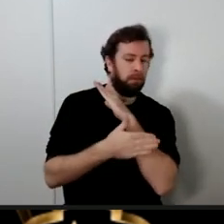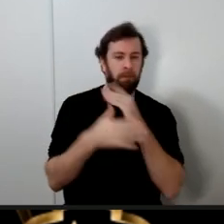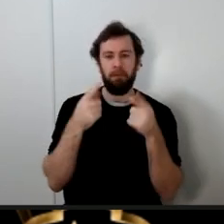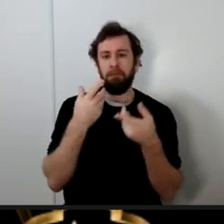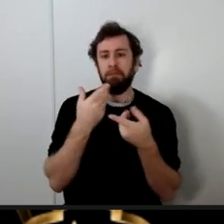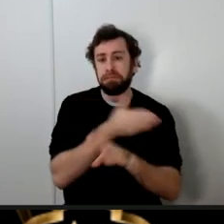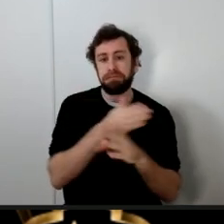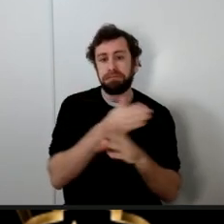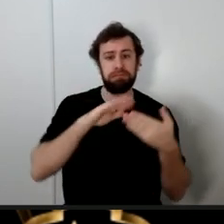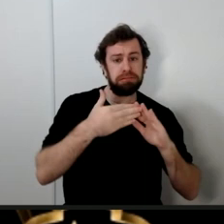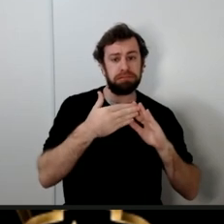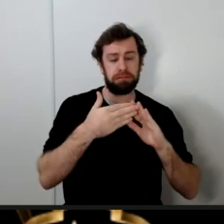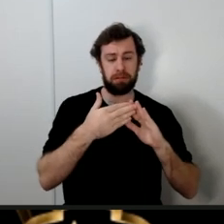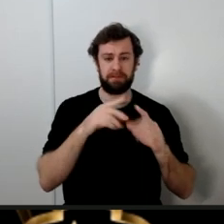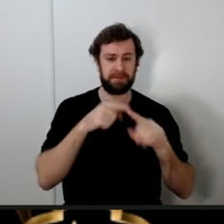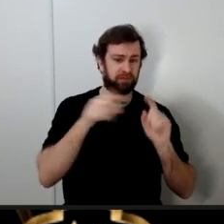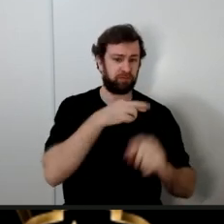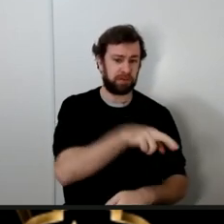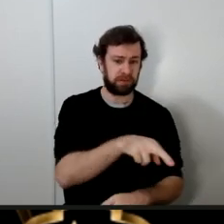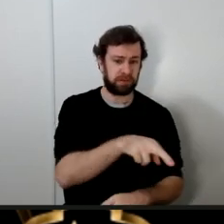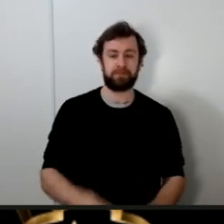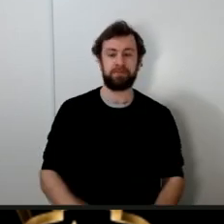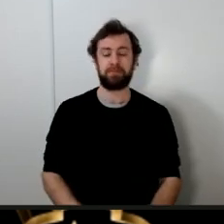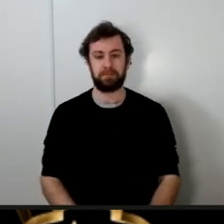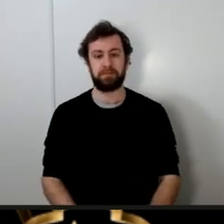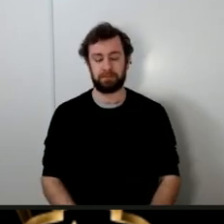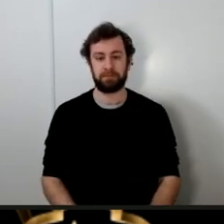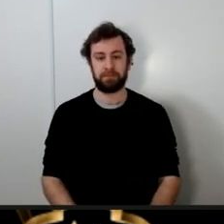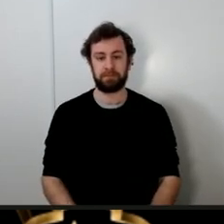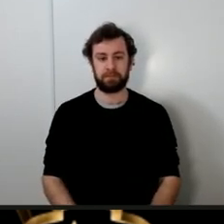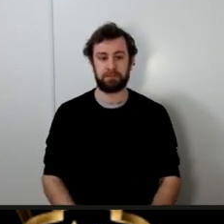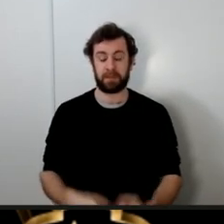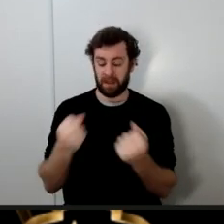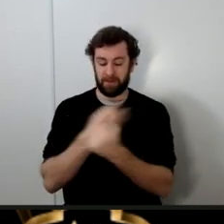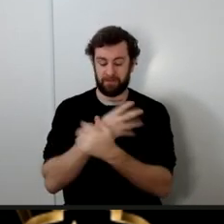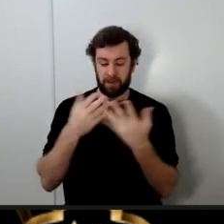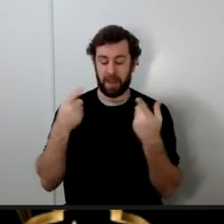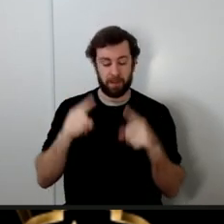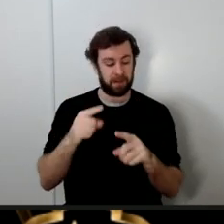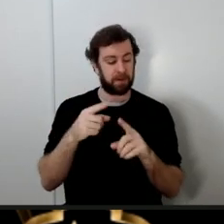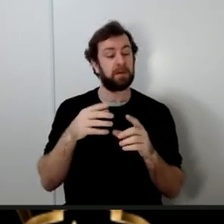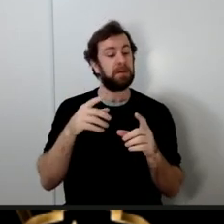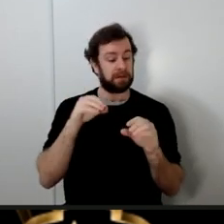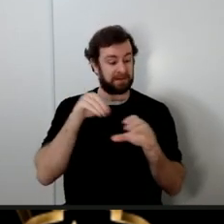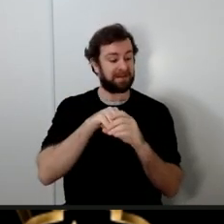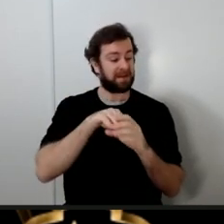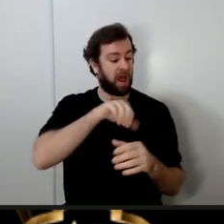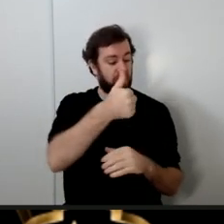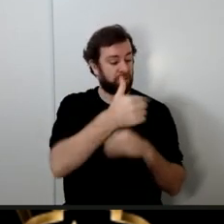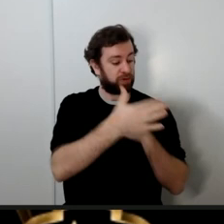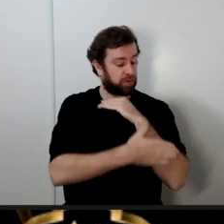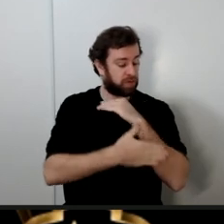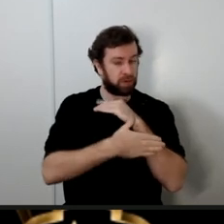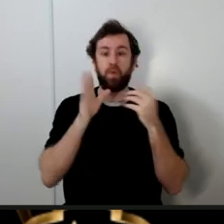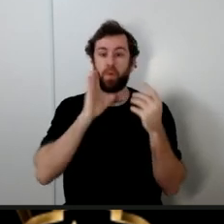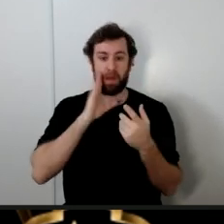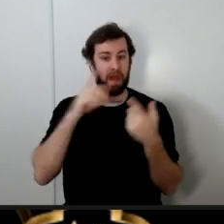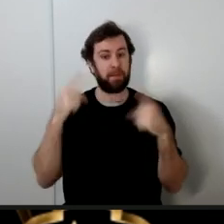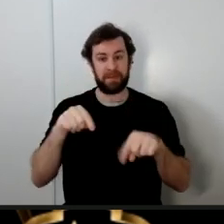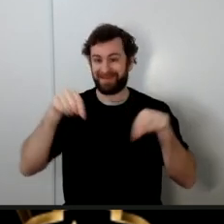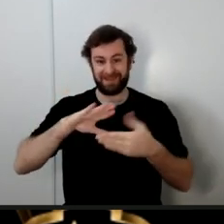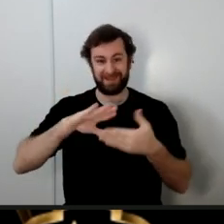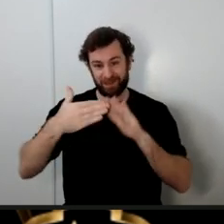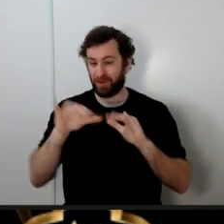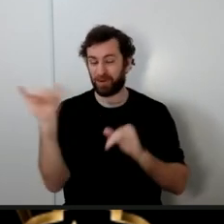prophet tells us in Bukhari and Muslim that everything that happened in previous nations will happen in this Ummah let's see what happened